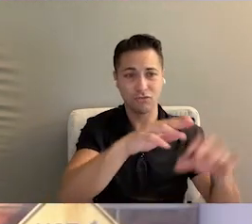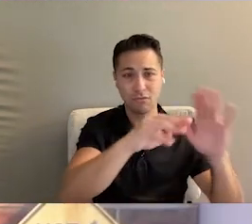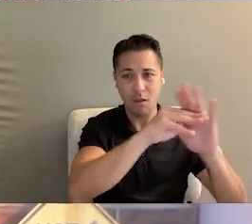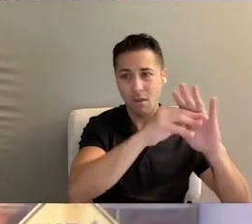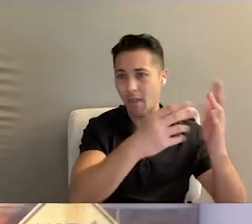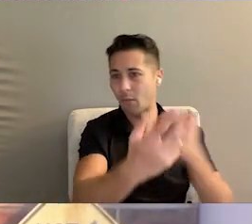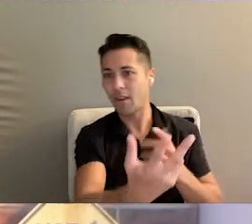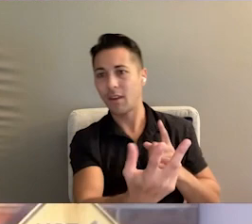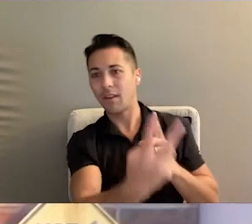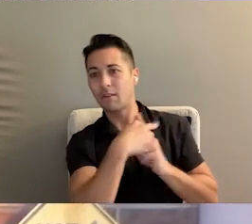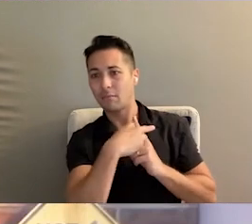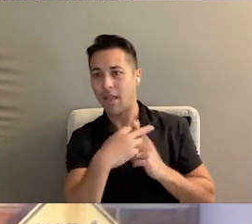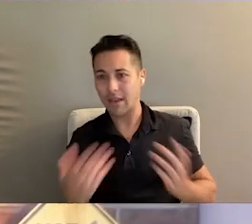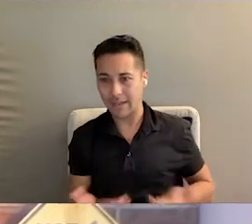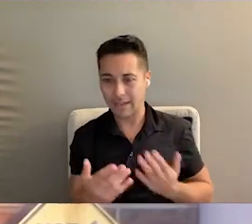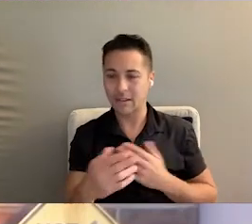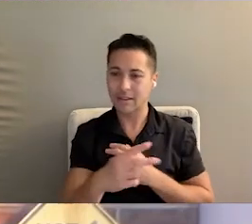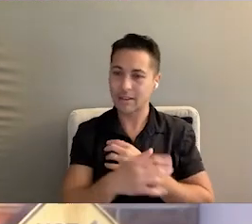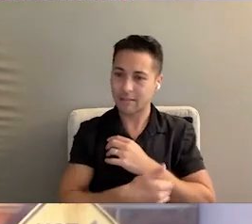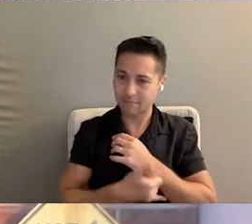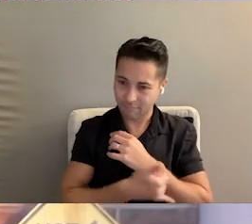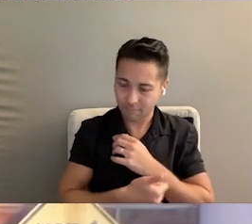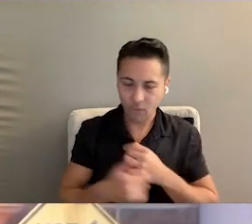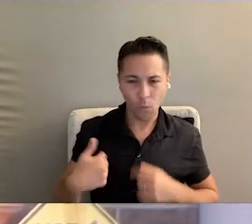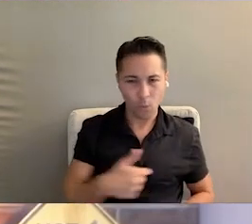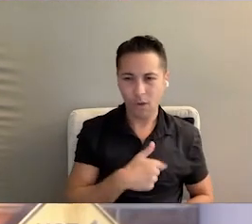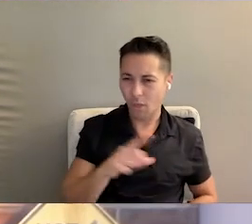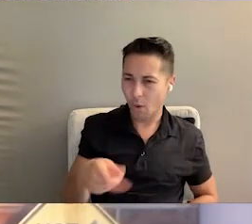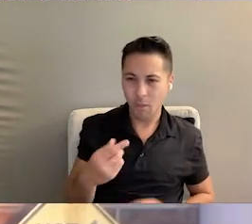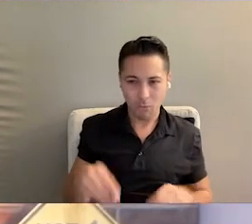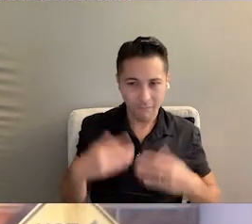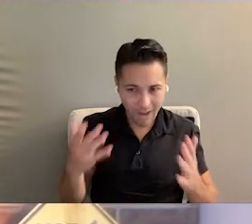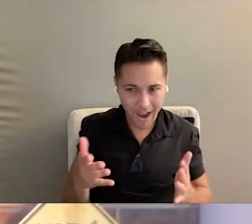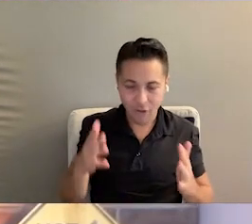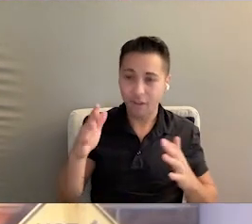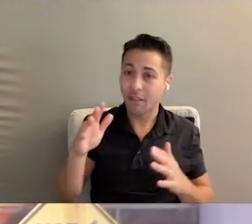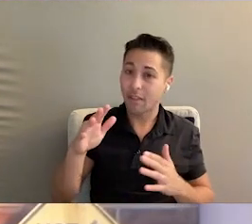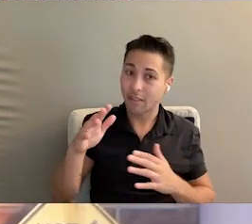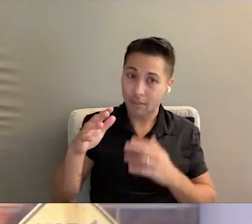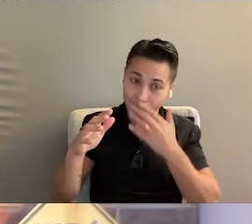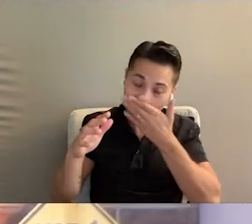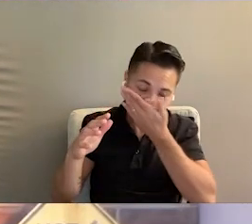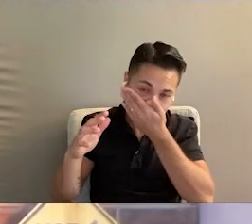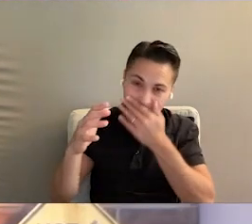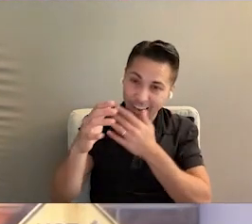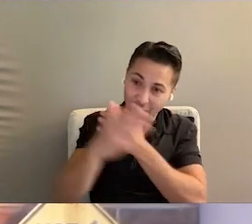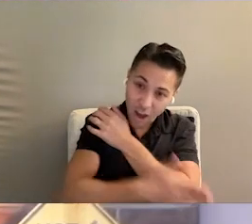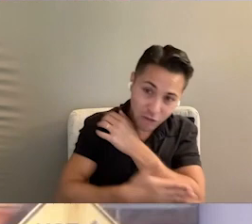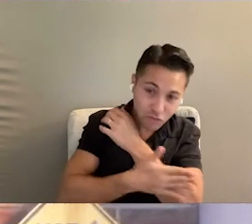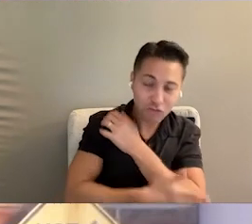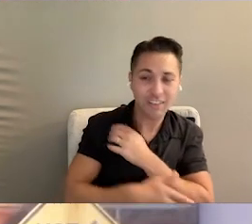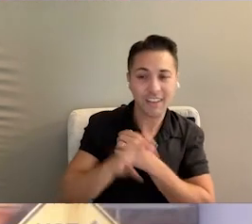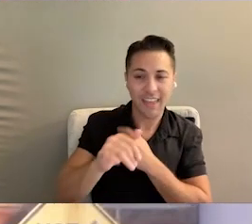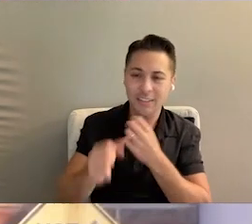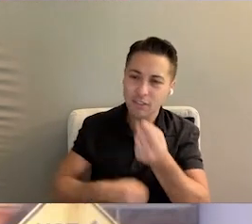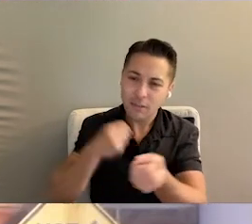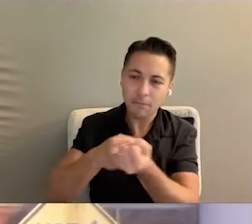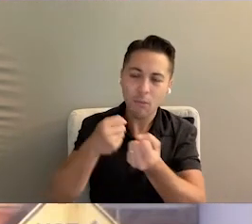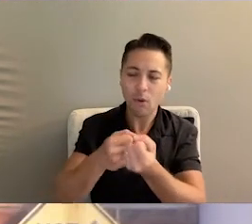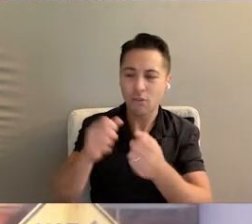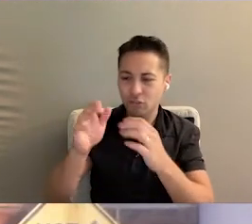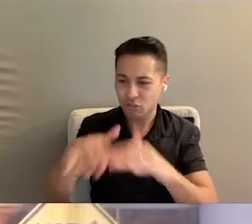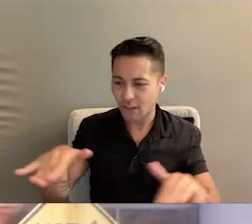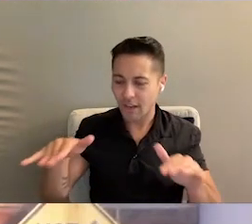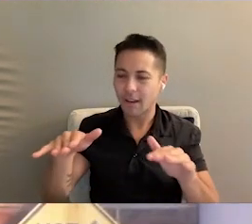brought down to Broward County. It's the only, we're the only provider in the country that's operating the Parents as Teachers program supporting